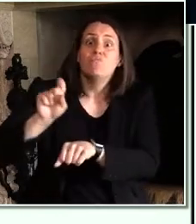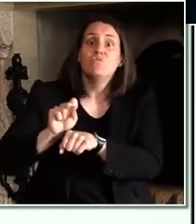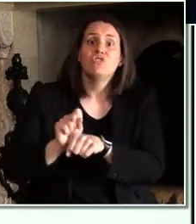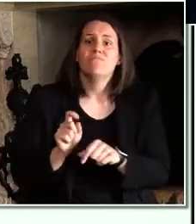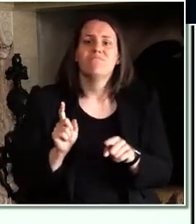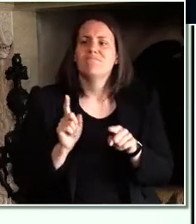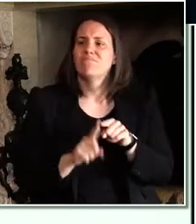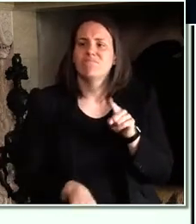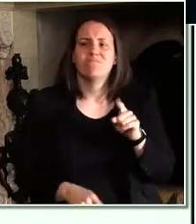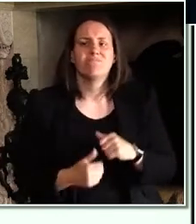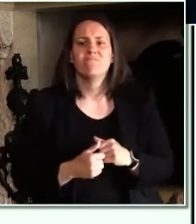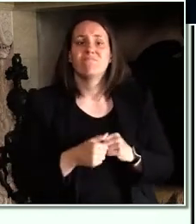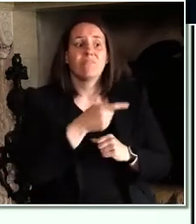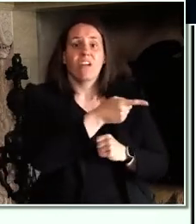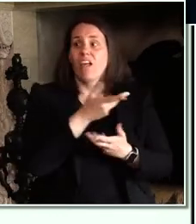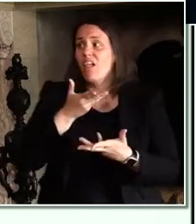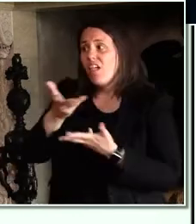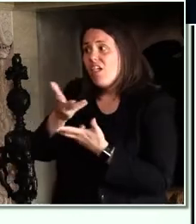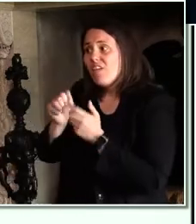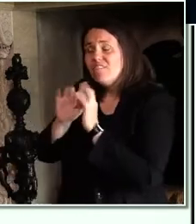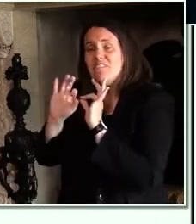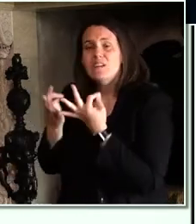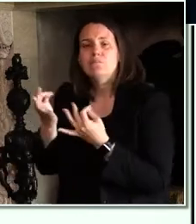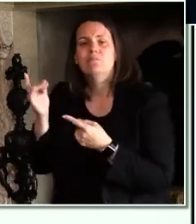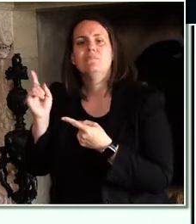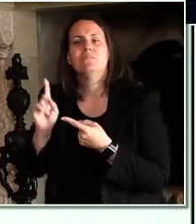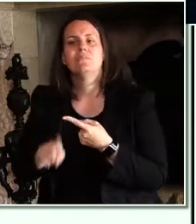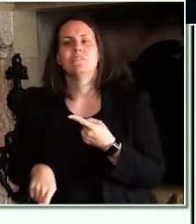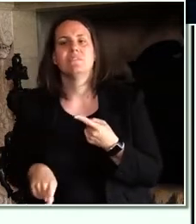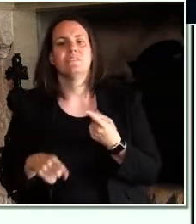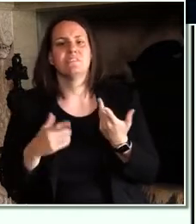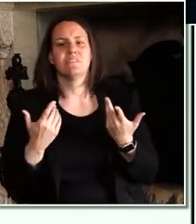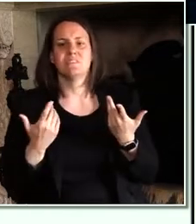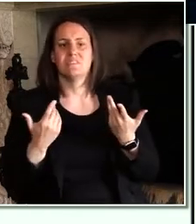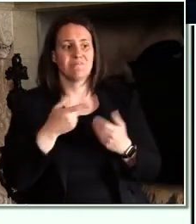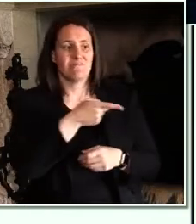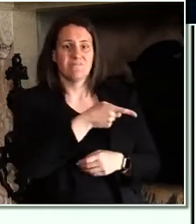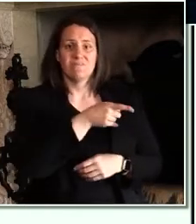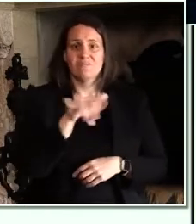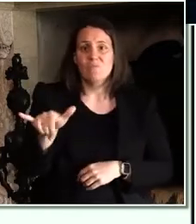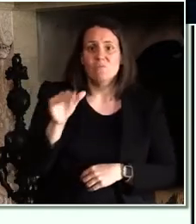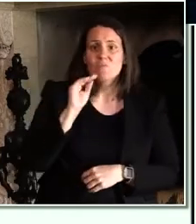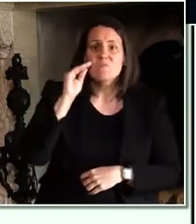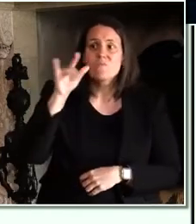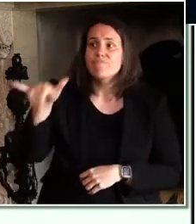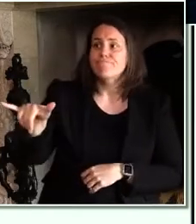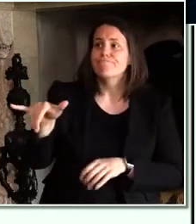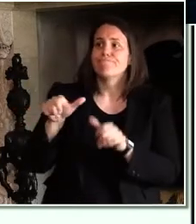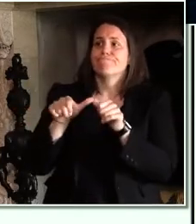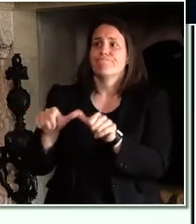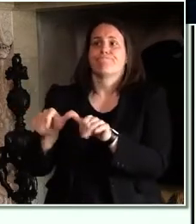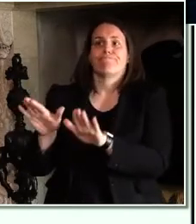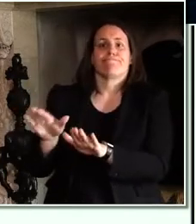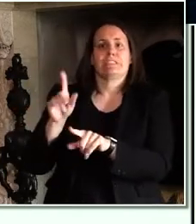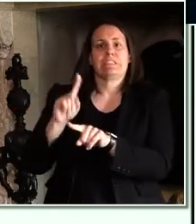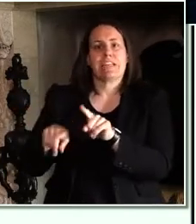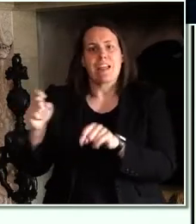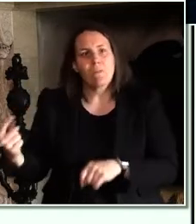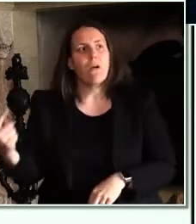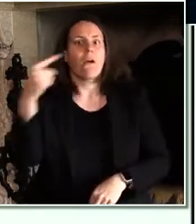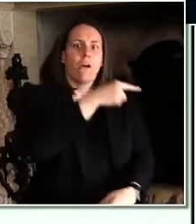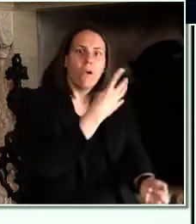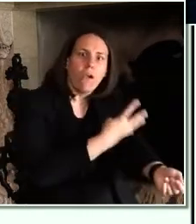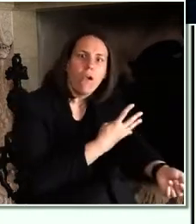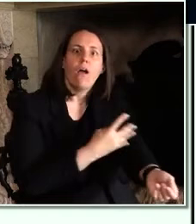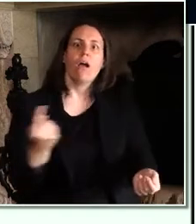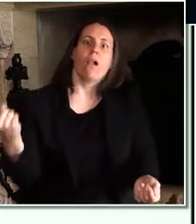go to chemotherapy, and they have to go to the pharmacy. Even when taking every precaution they can, they still need groceries that